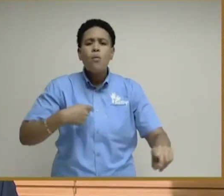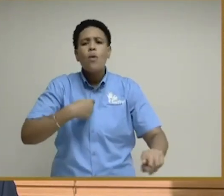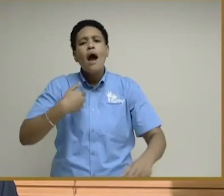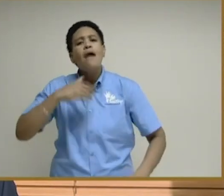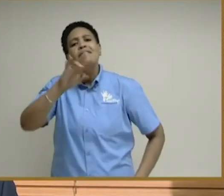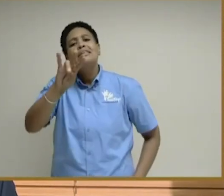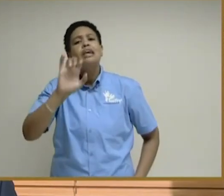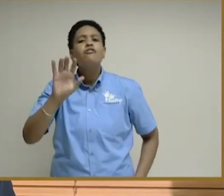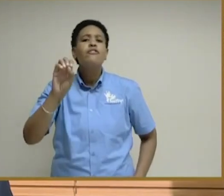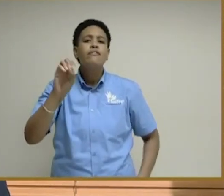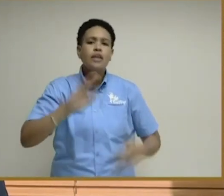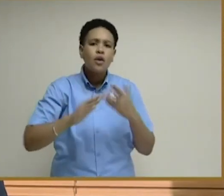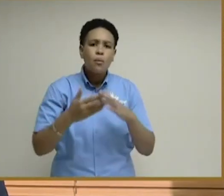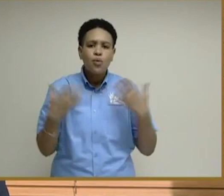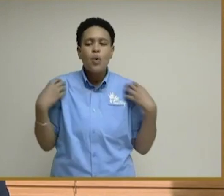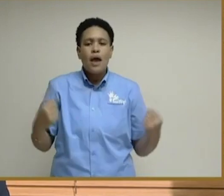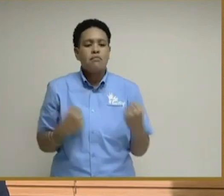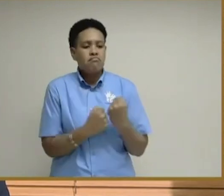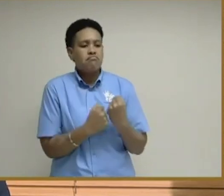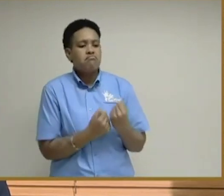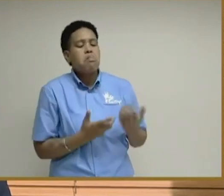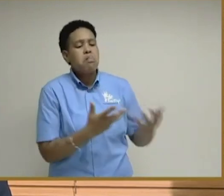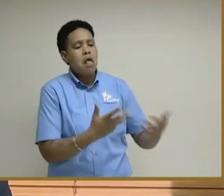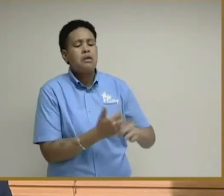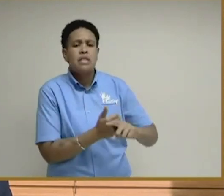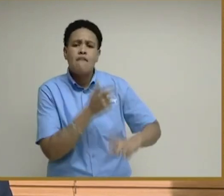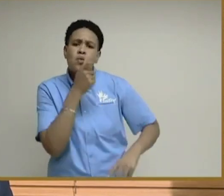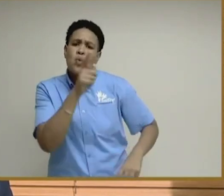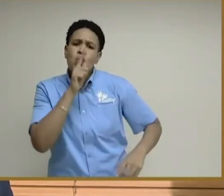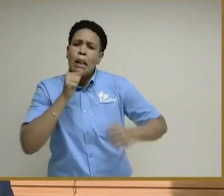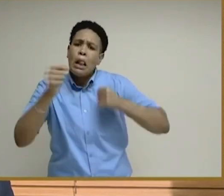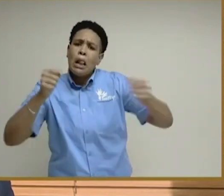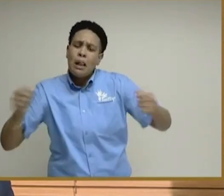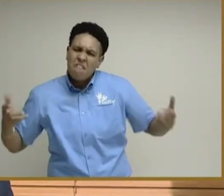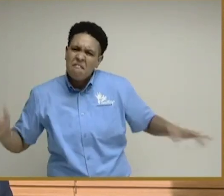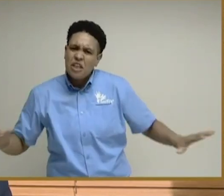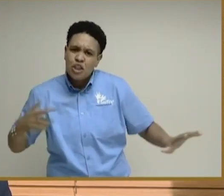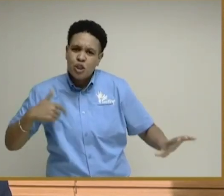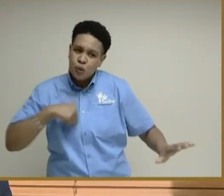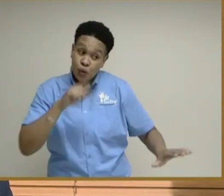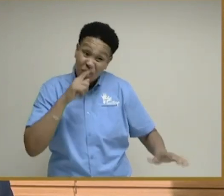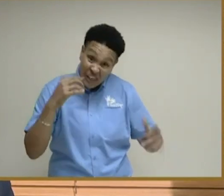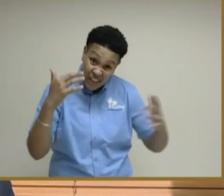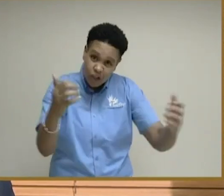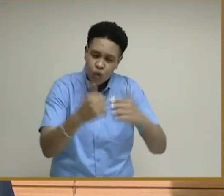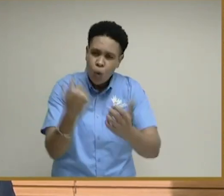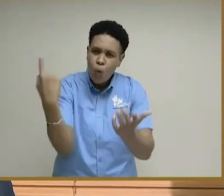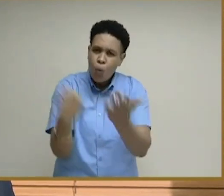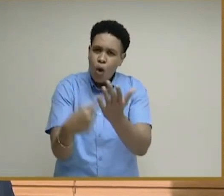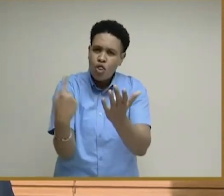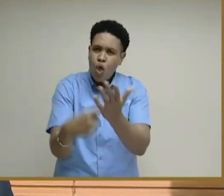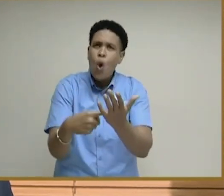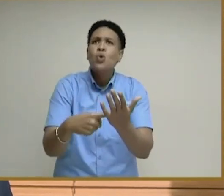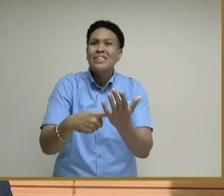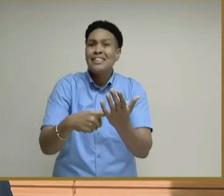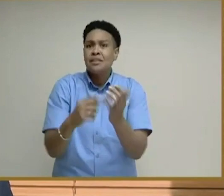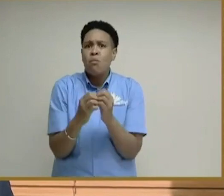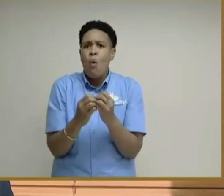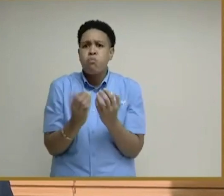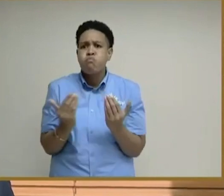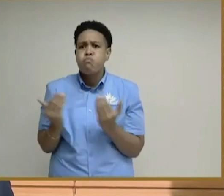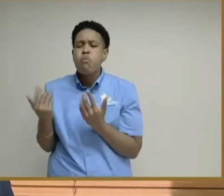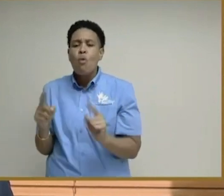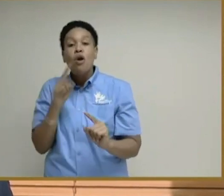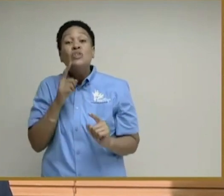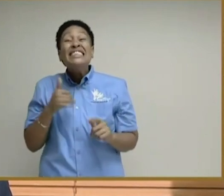750 community health aides that are deployed. We're moving to the 1,000 mark, so recruitment is still on.